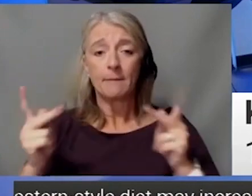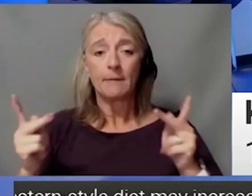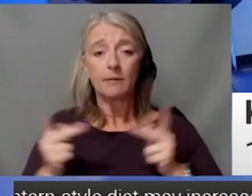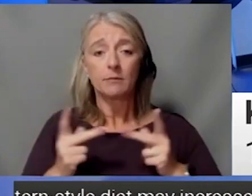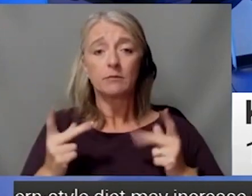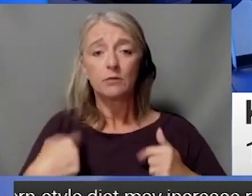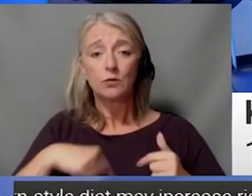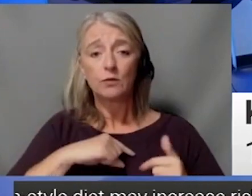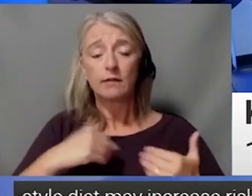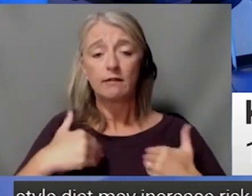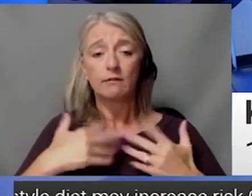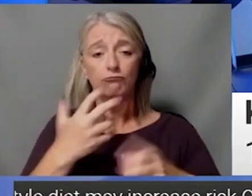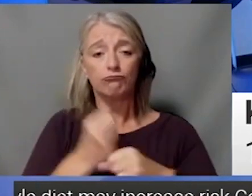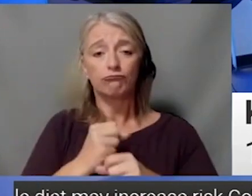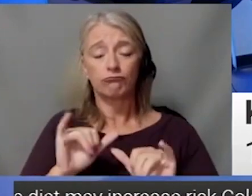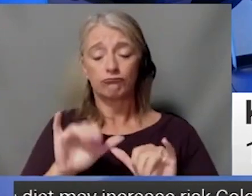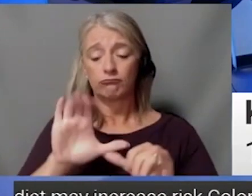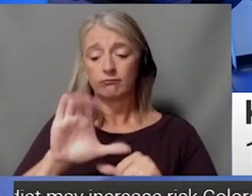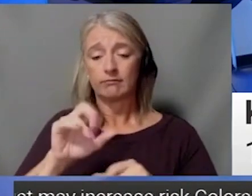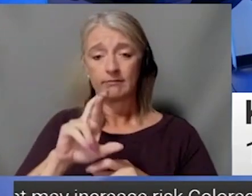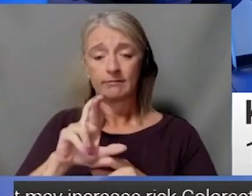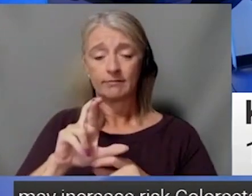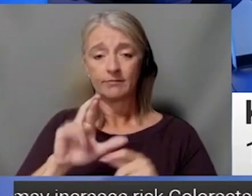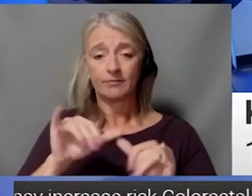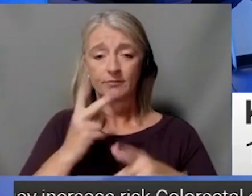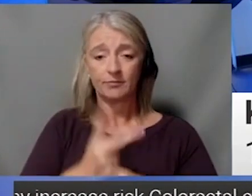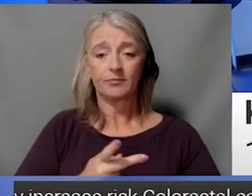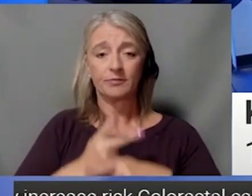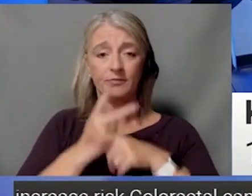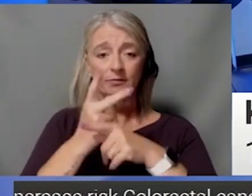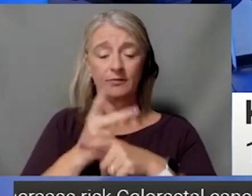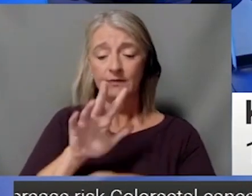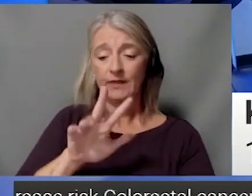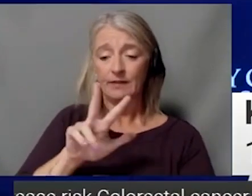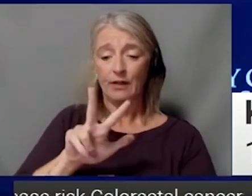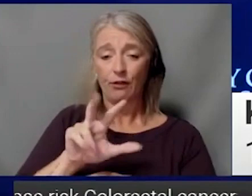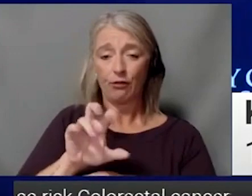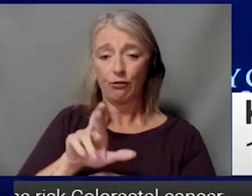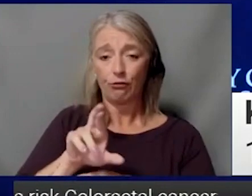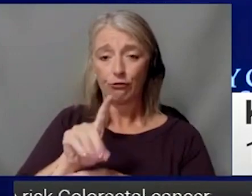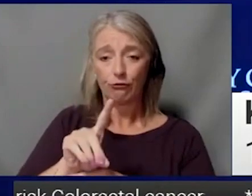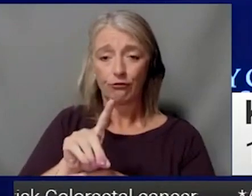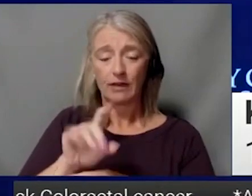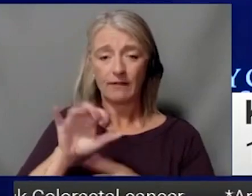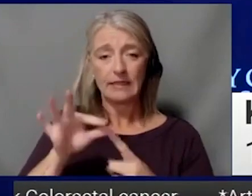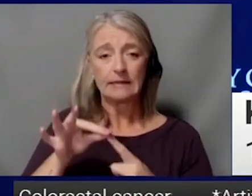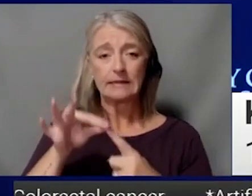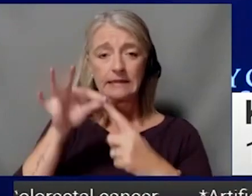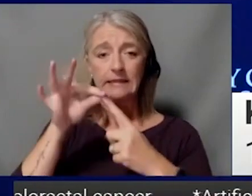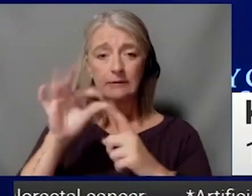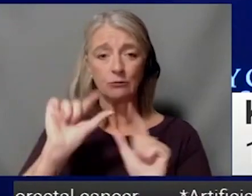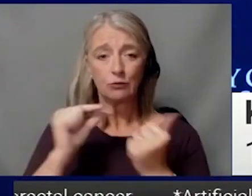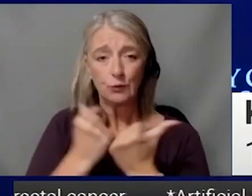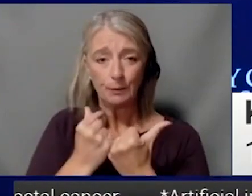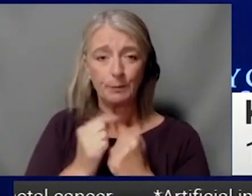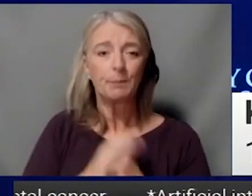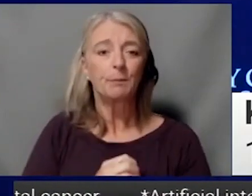in our nation and to be 53rd of this elite group of centers? there's literally several thousand